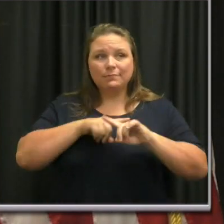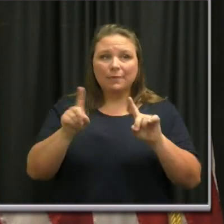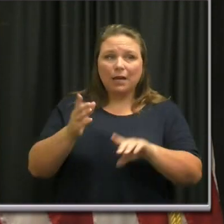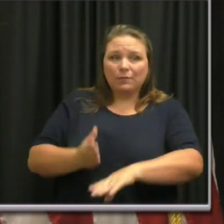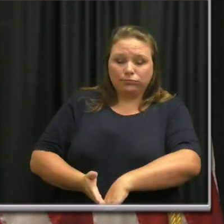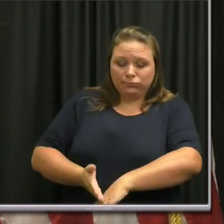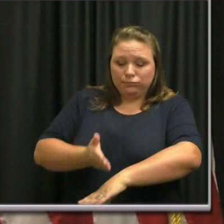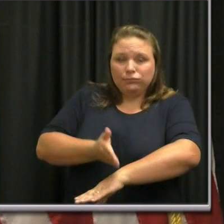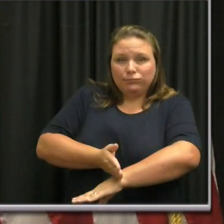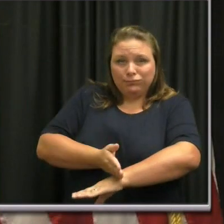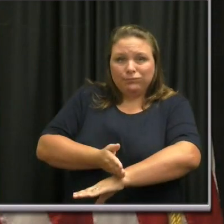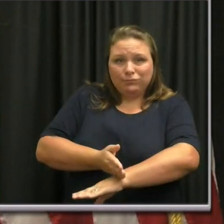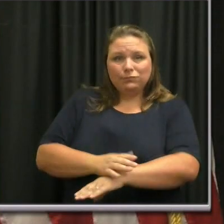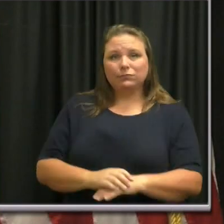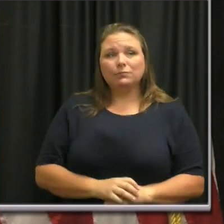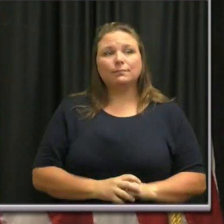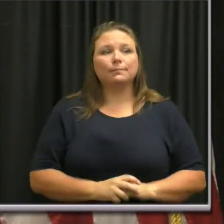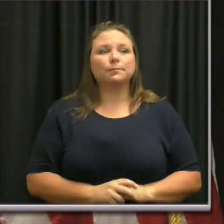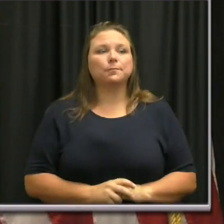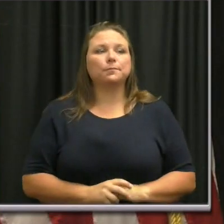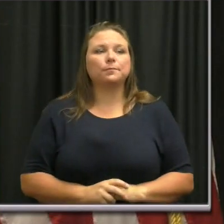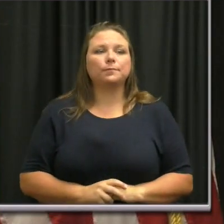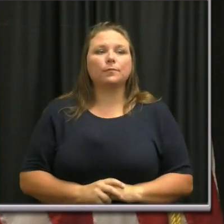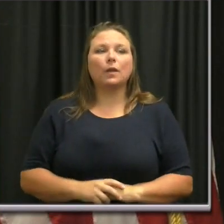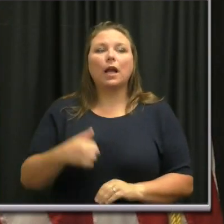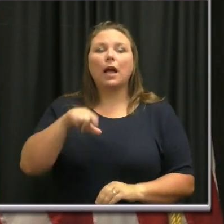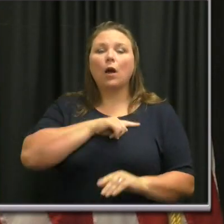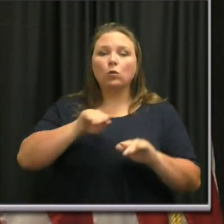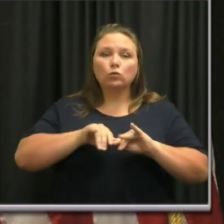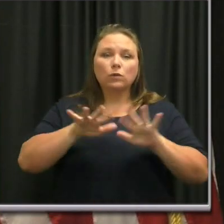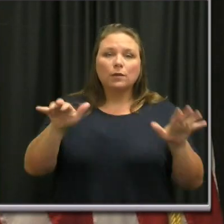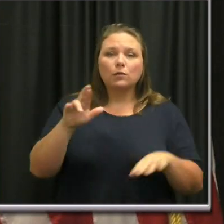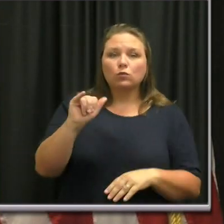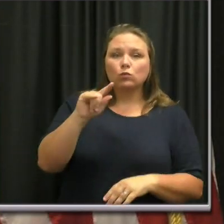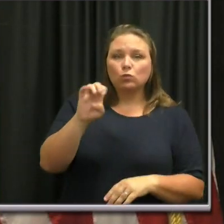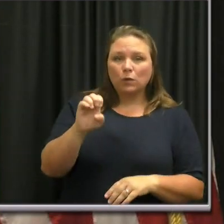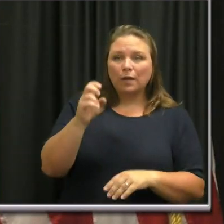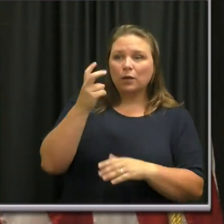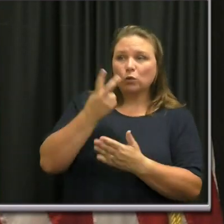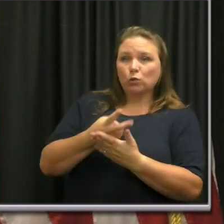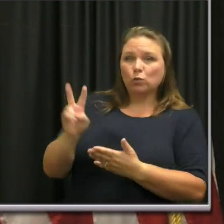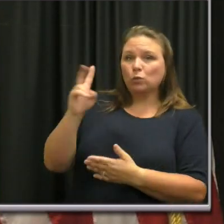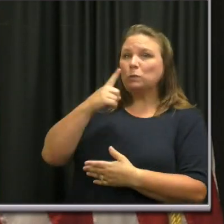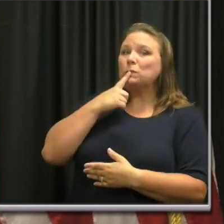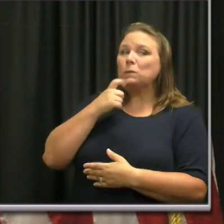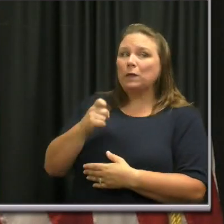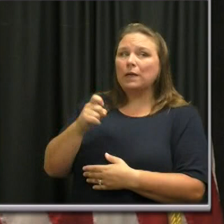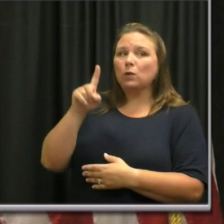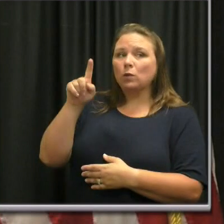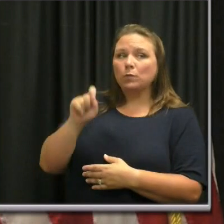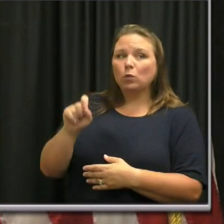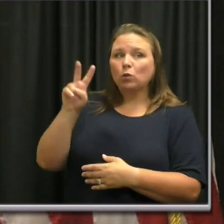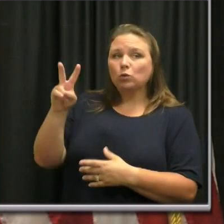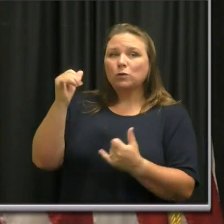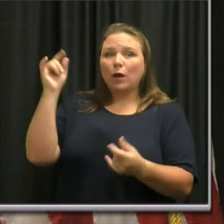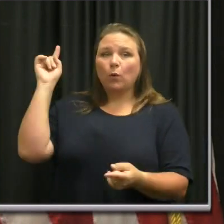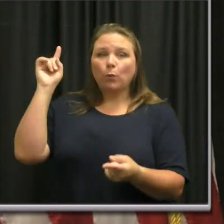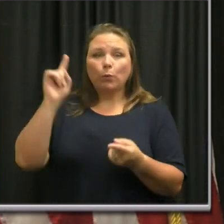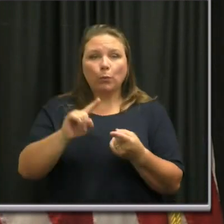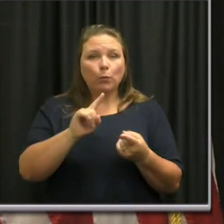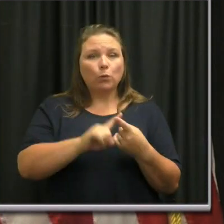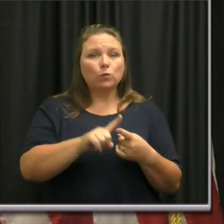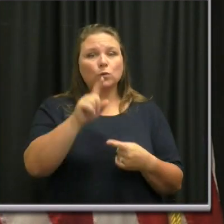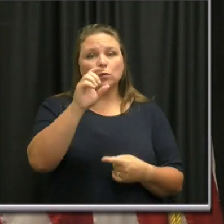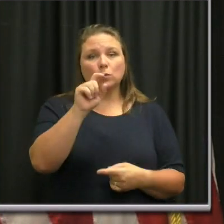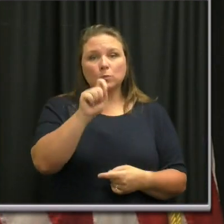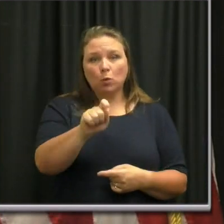an improvement from its previous rate. And our transmission rate two weeks ago was in the red at above 1.2. It is now green